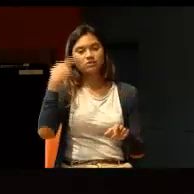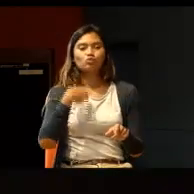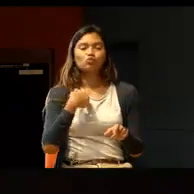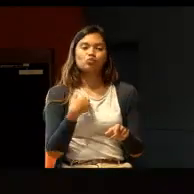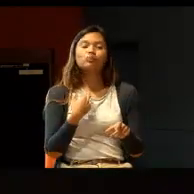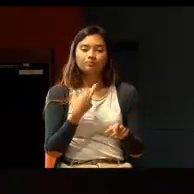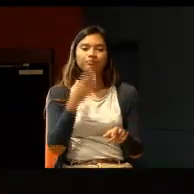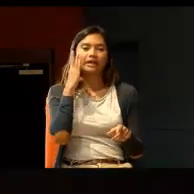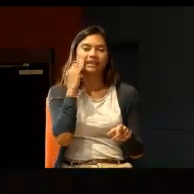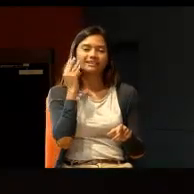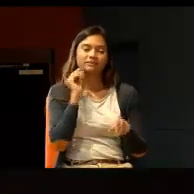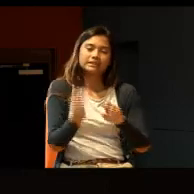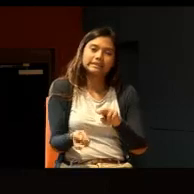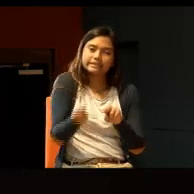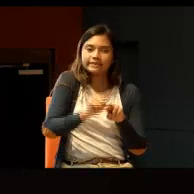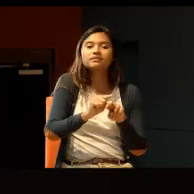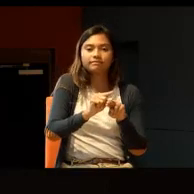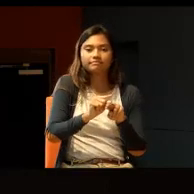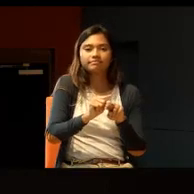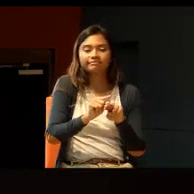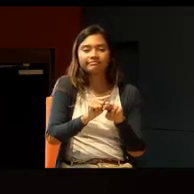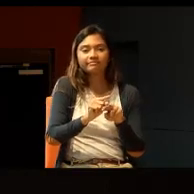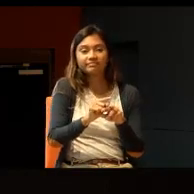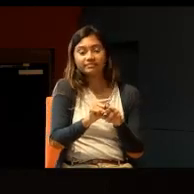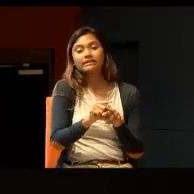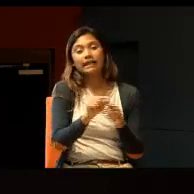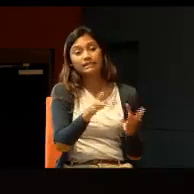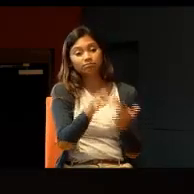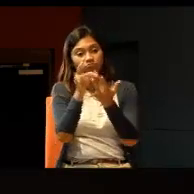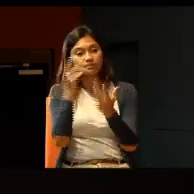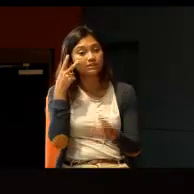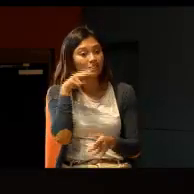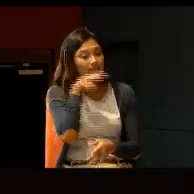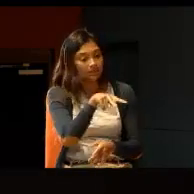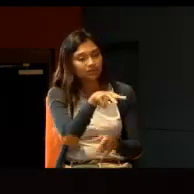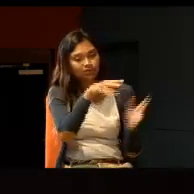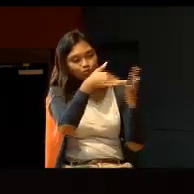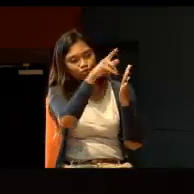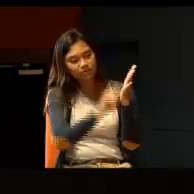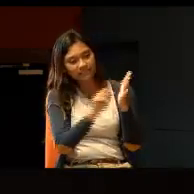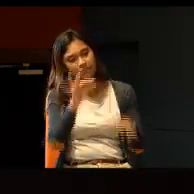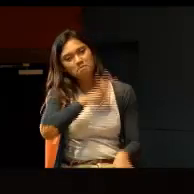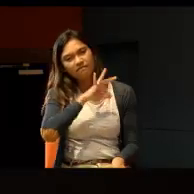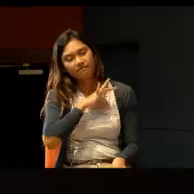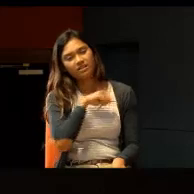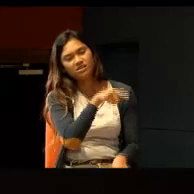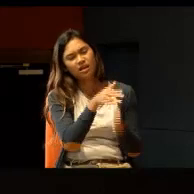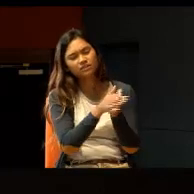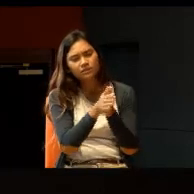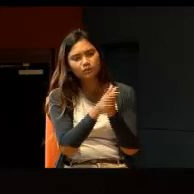Especially, when I see how my students benefited, how eager they were to learn,